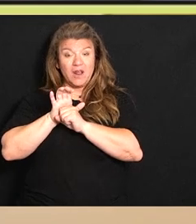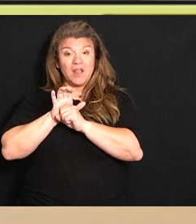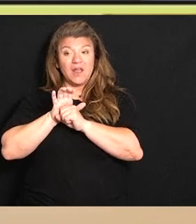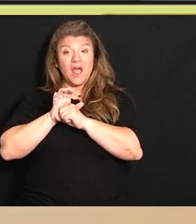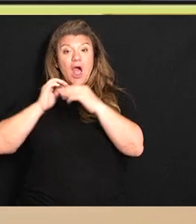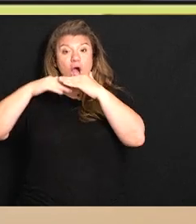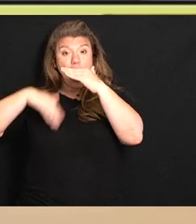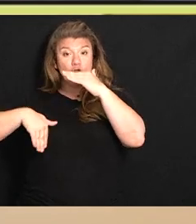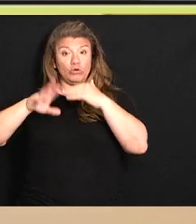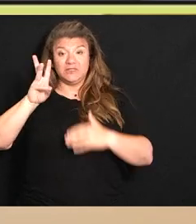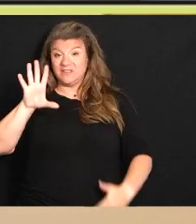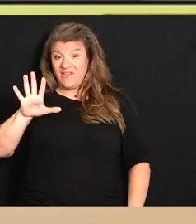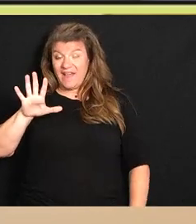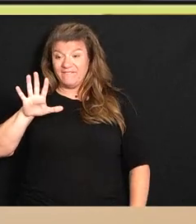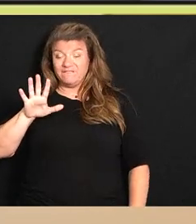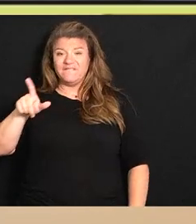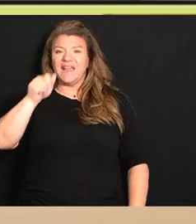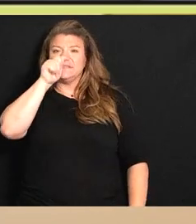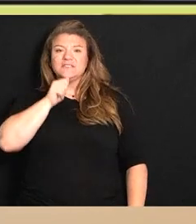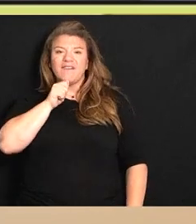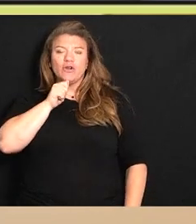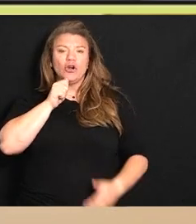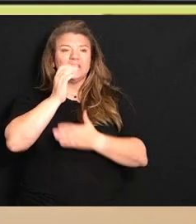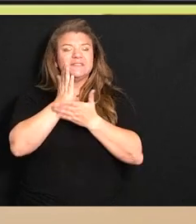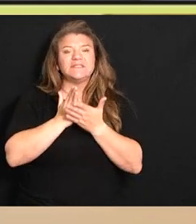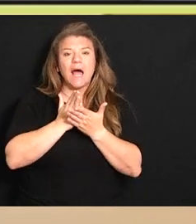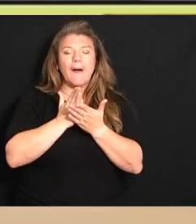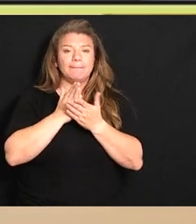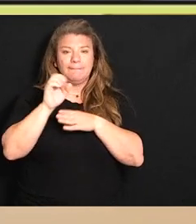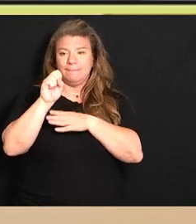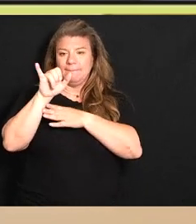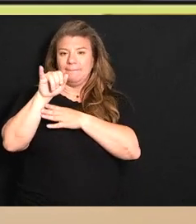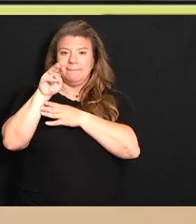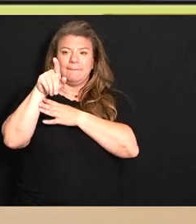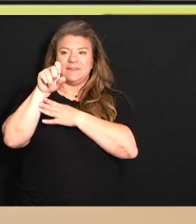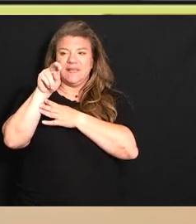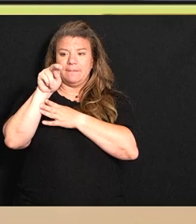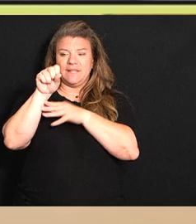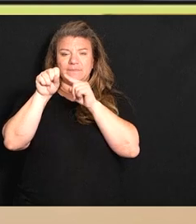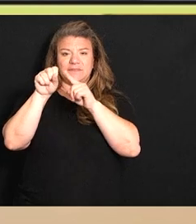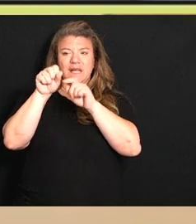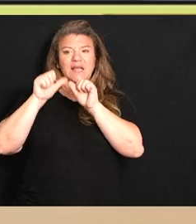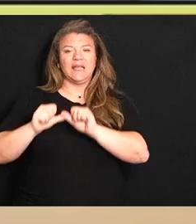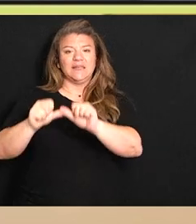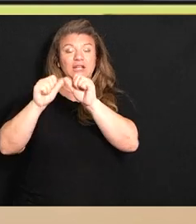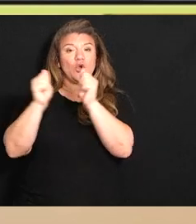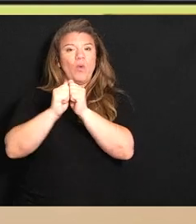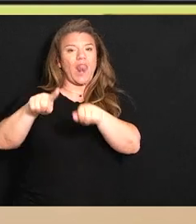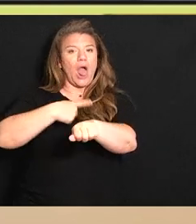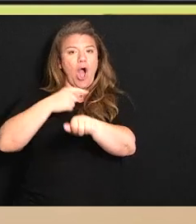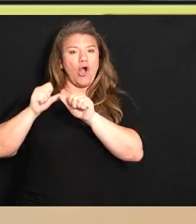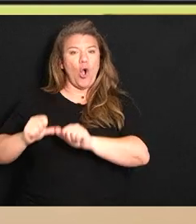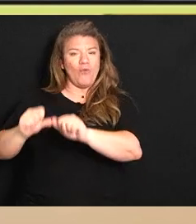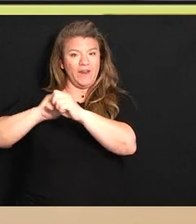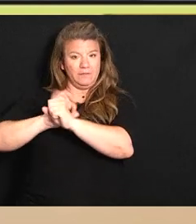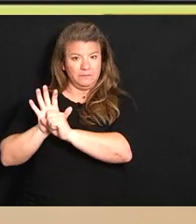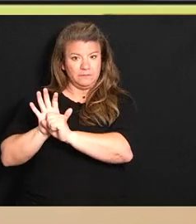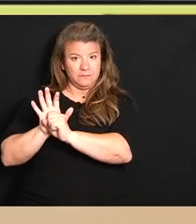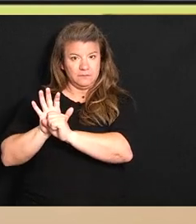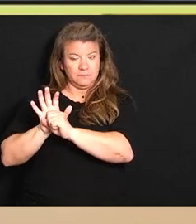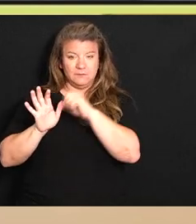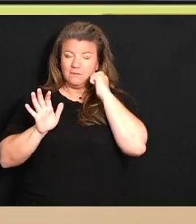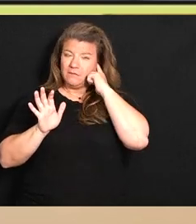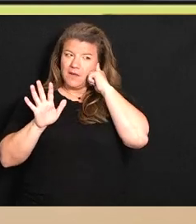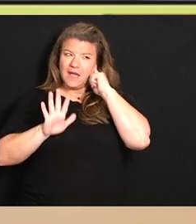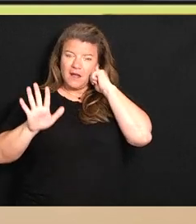65 suffered some symptoms that would be consistent with long COVID and about